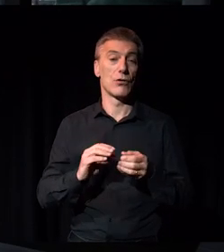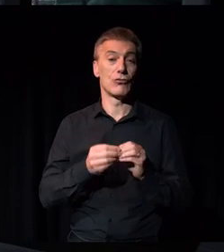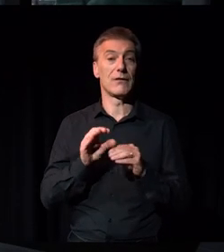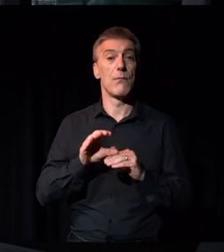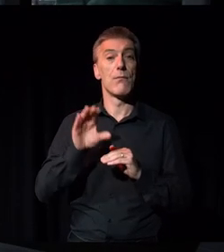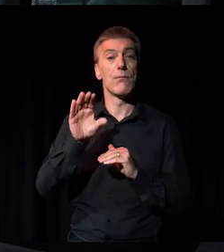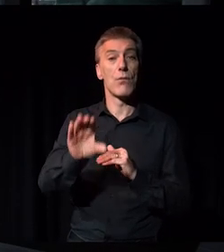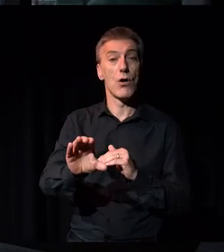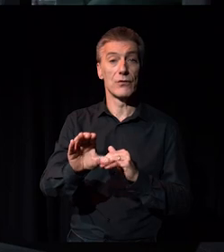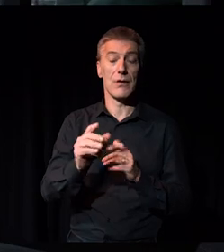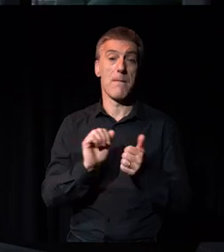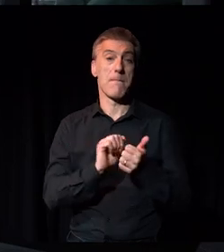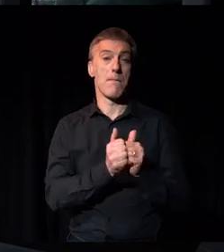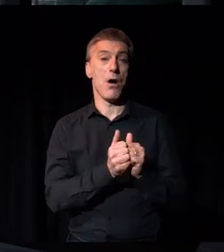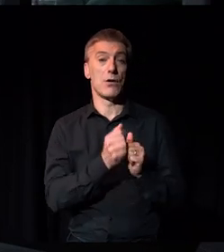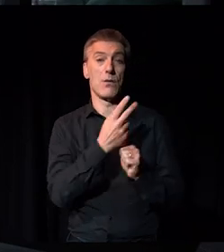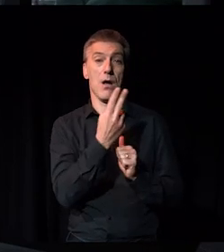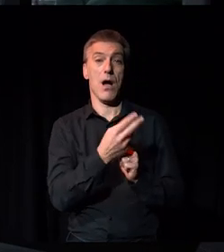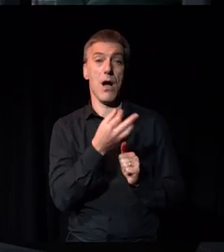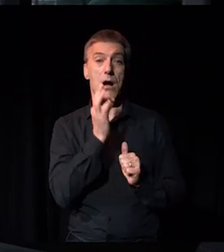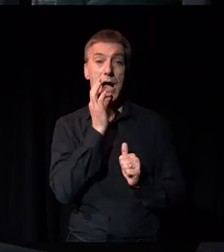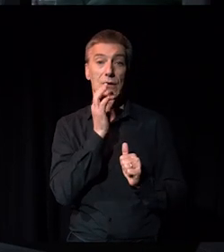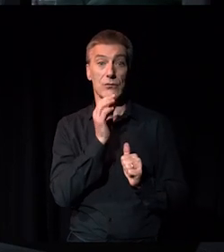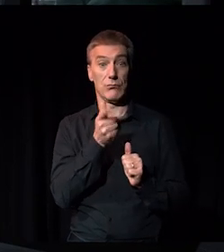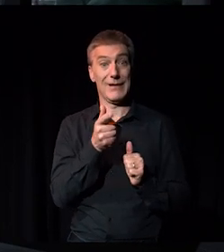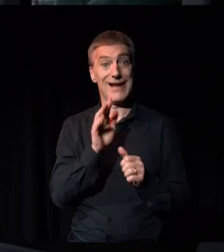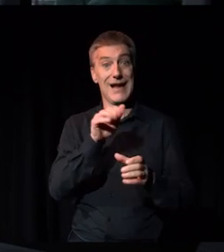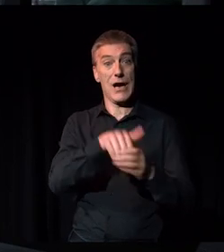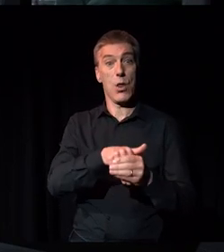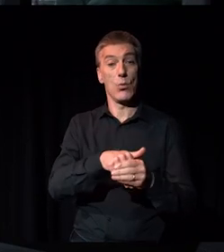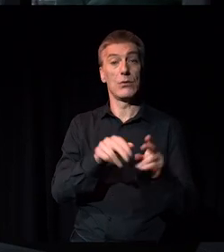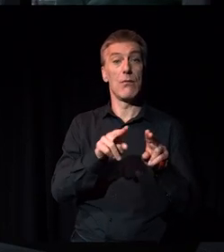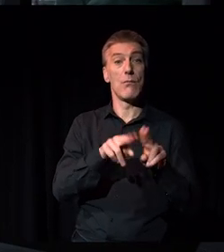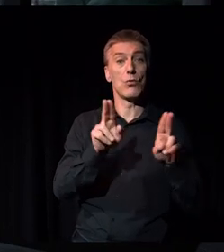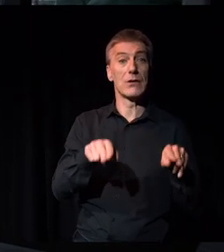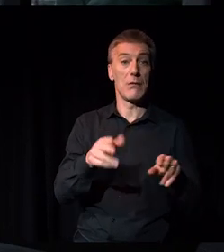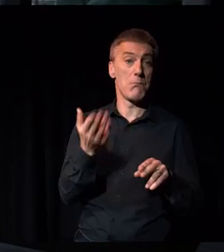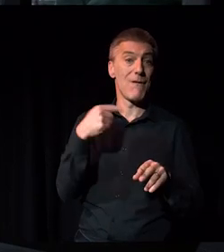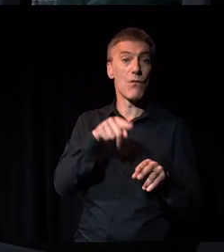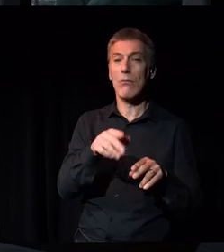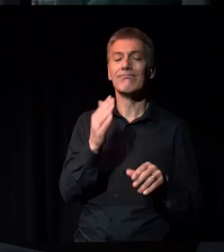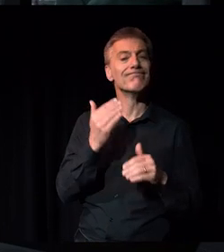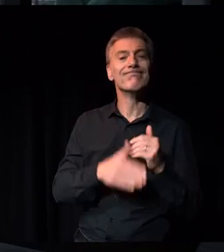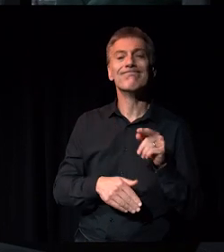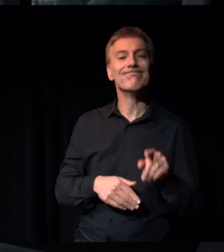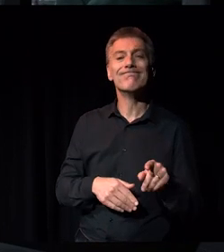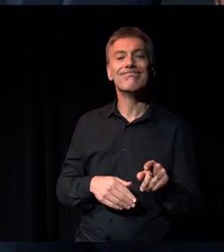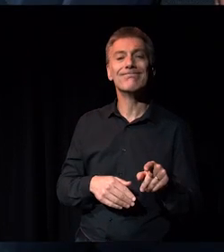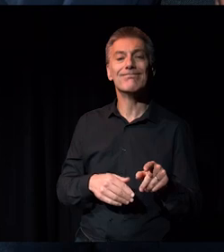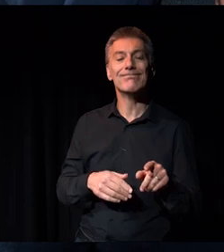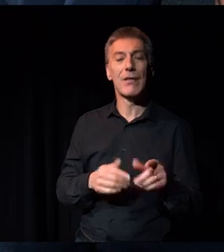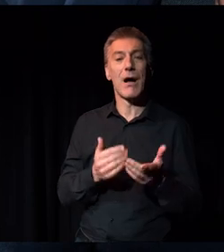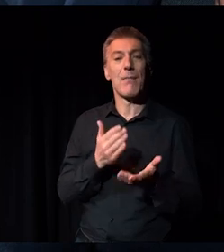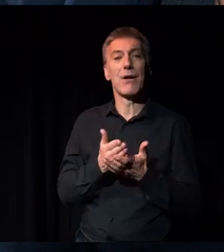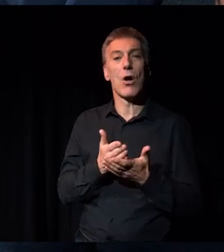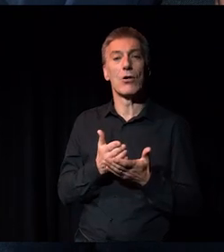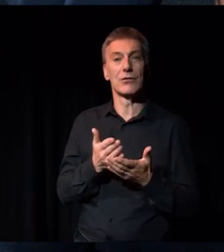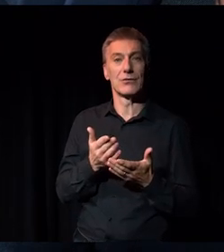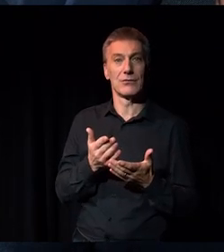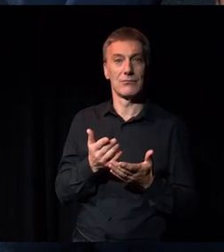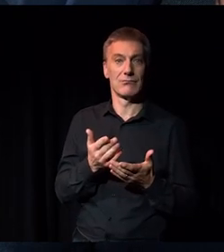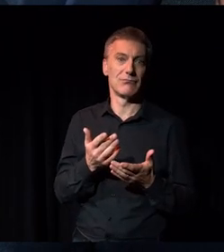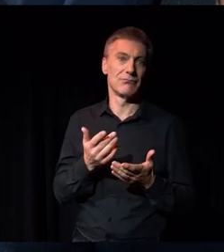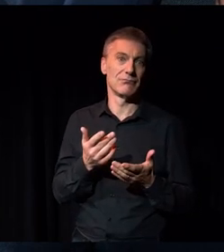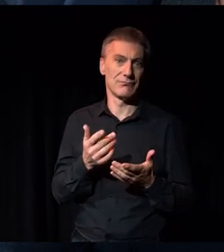time to include museums, which we haven't in the past, for particularly this reason that the Art Fund identified that there is